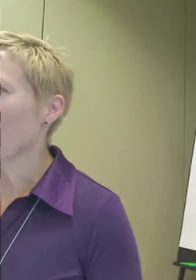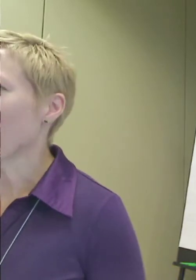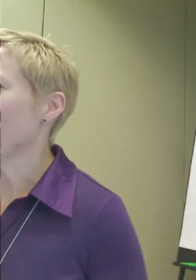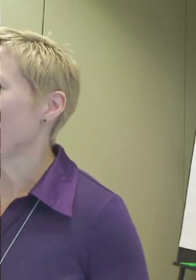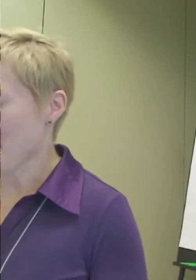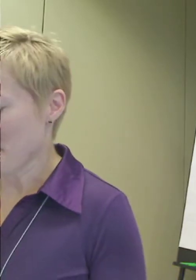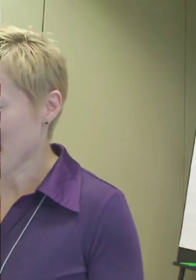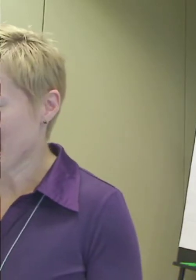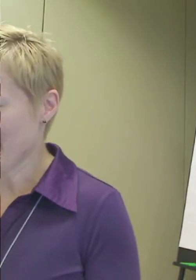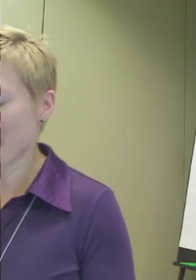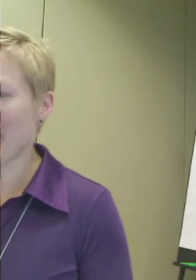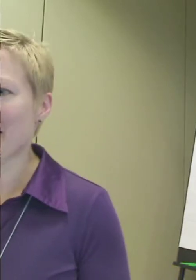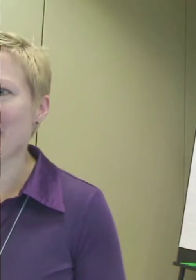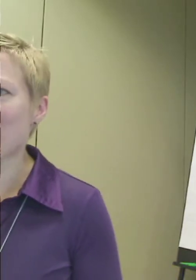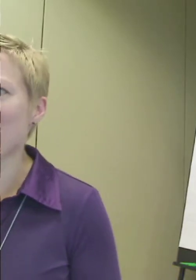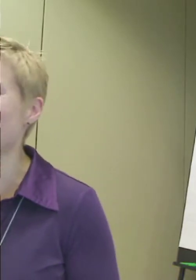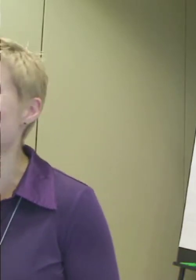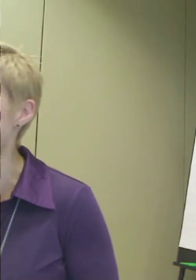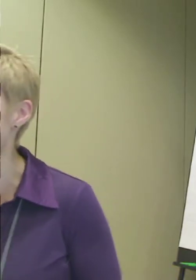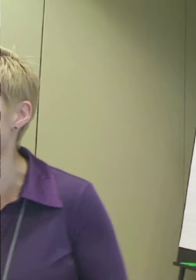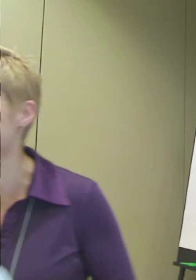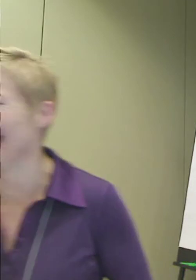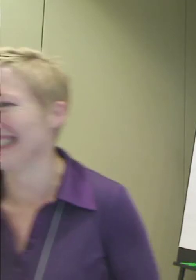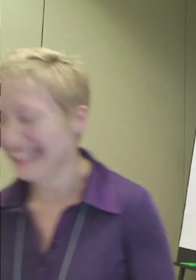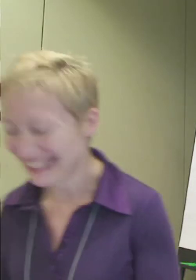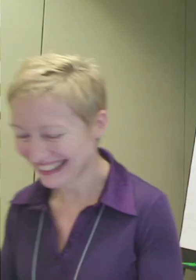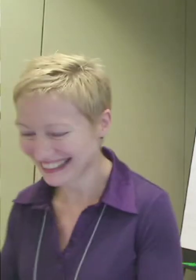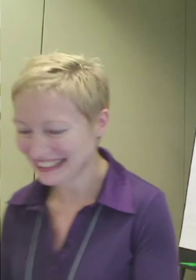or the impeding of accessibility.